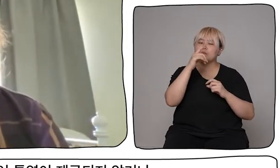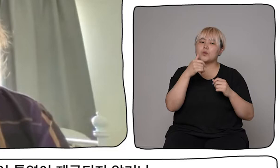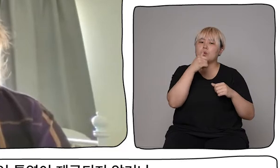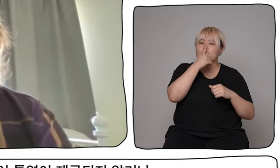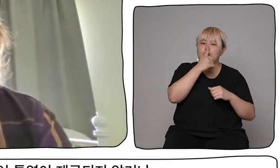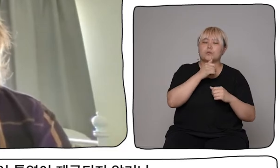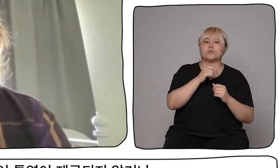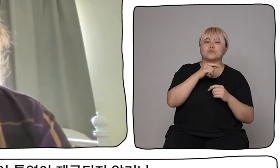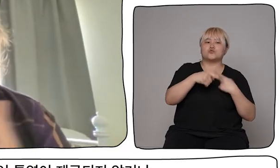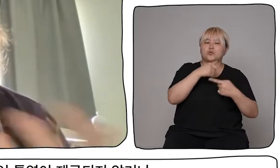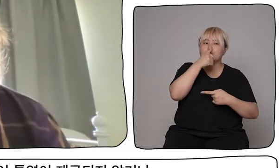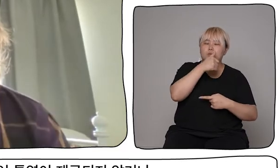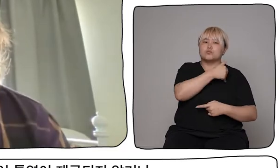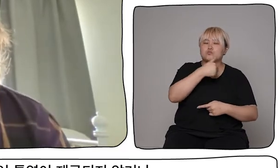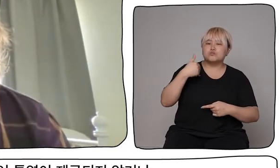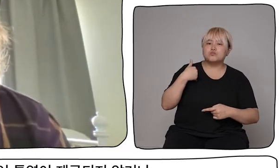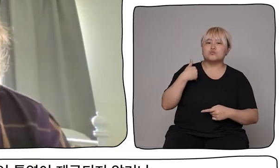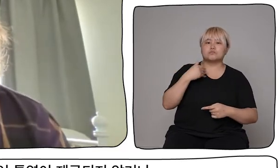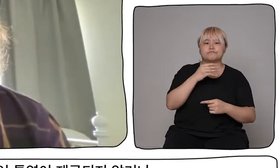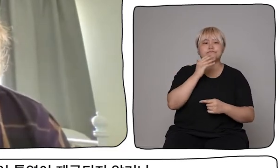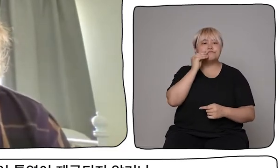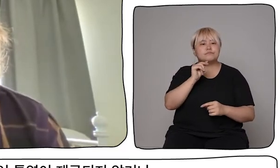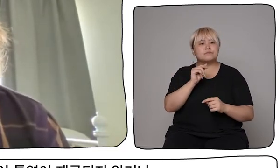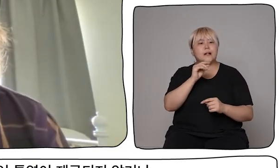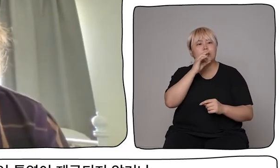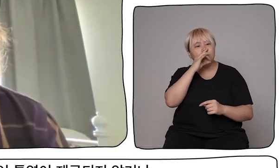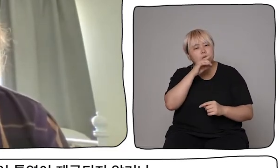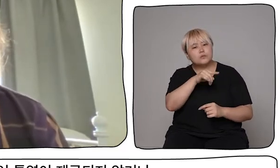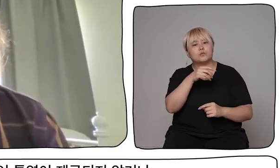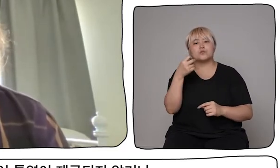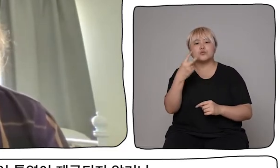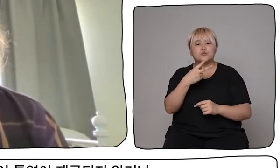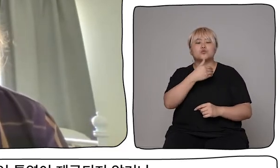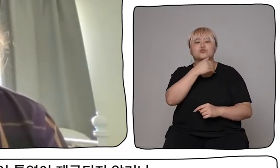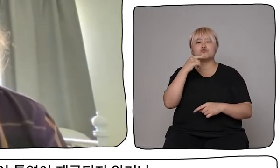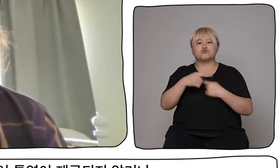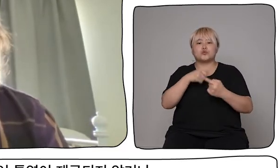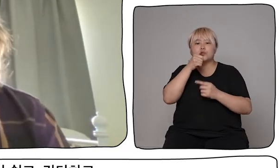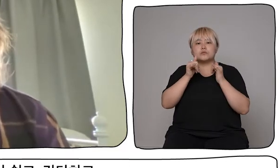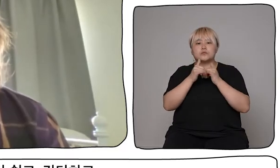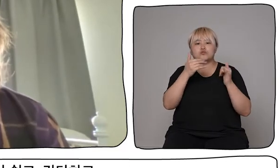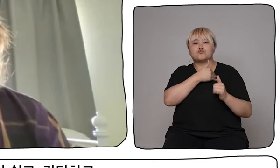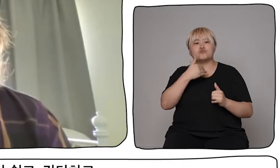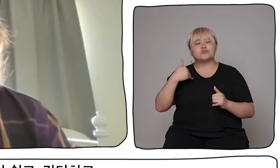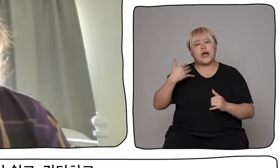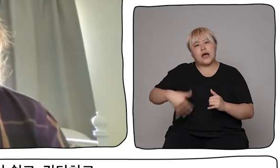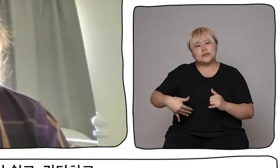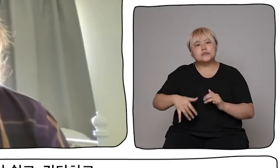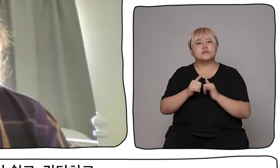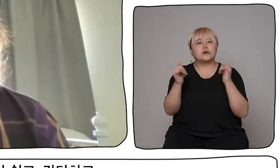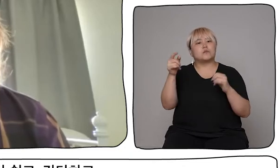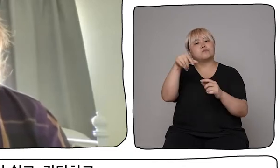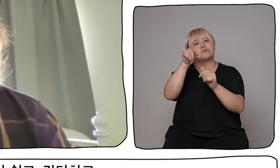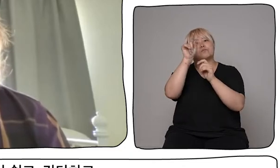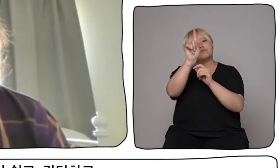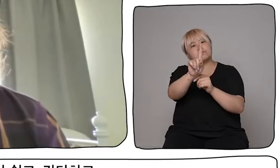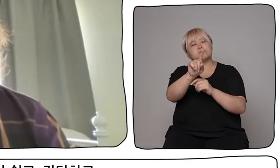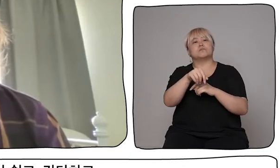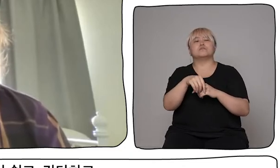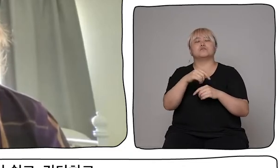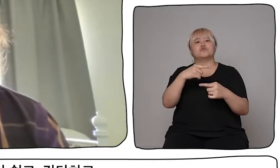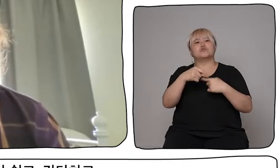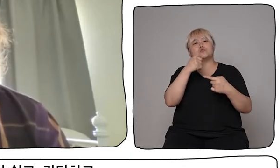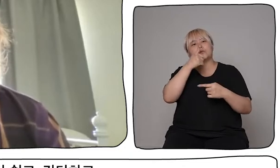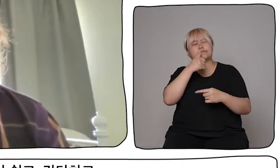or don't come with enough accompanied sign language interpretations, which is a problem. But we wanted to try and make the